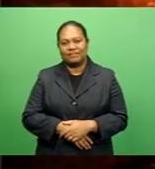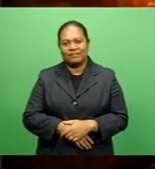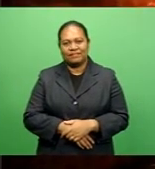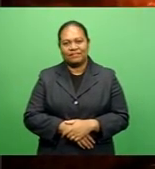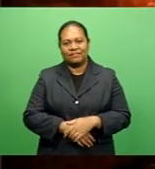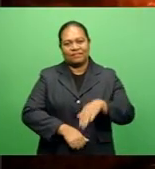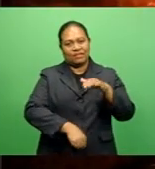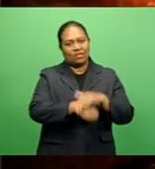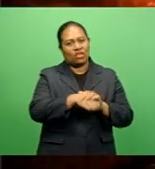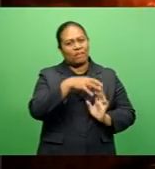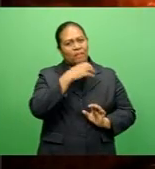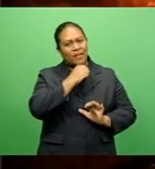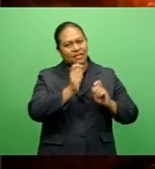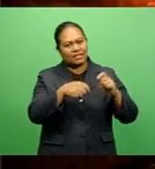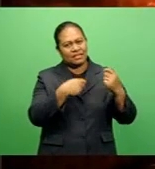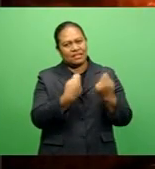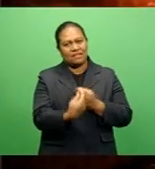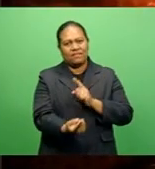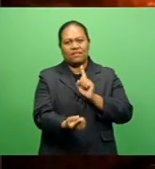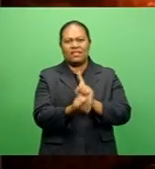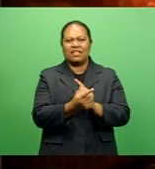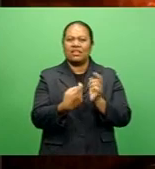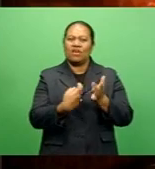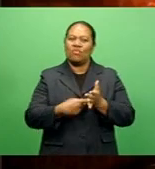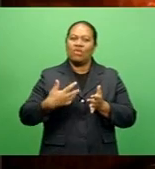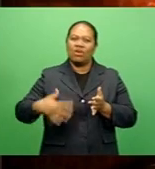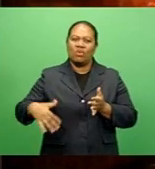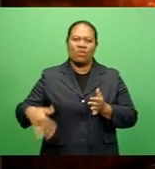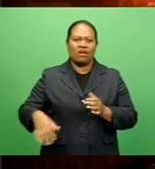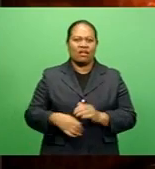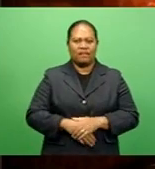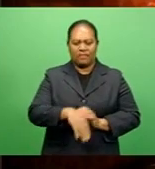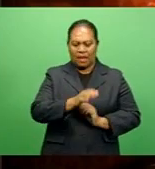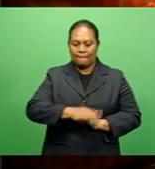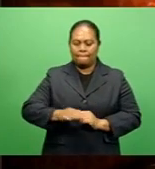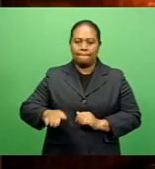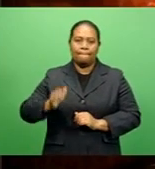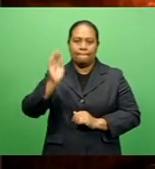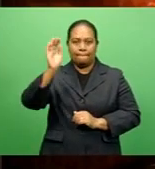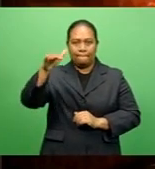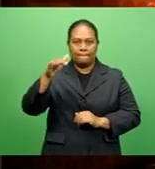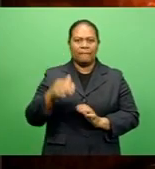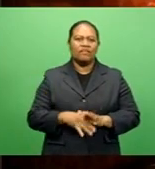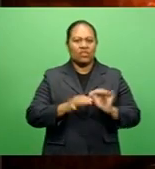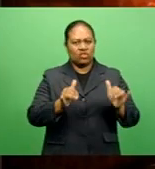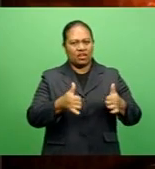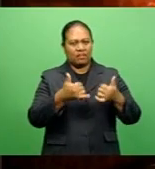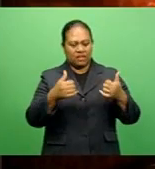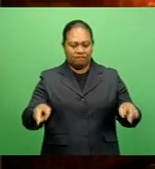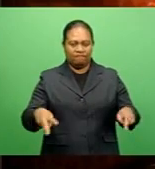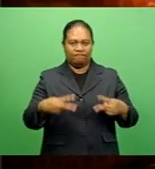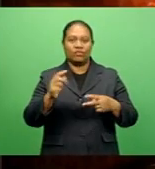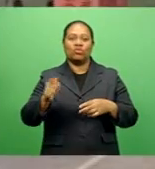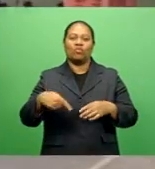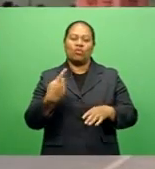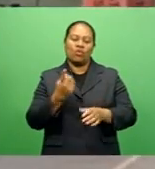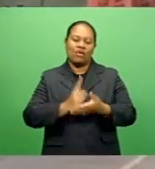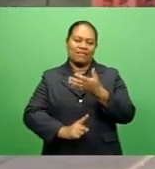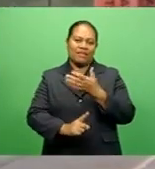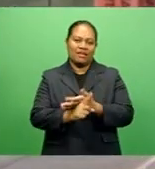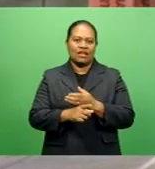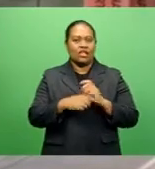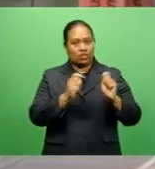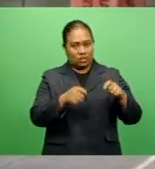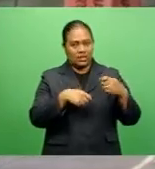The top men's teams face off in the Raiwanga Interlane Basketball Championship quarterfinals at Ed's Court tomorrow. The teams that